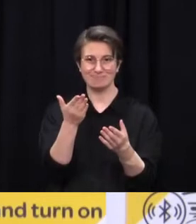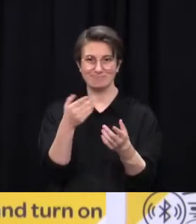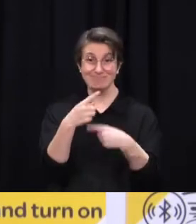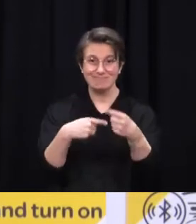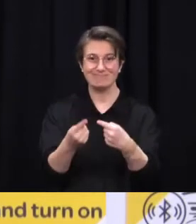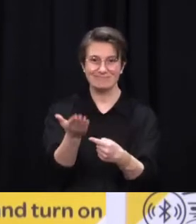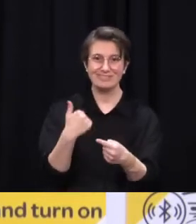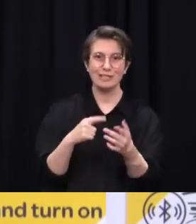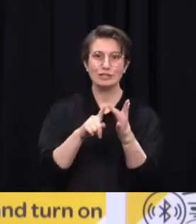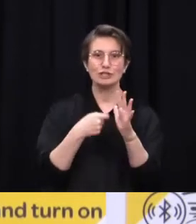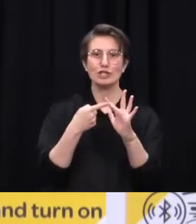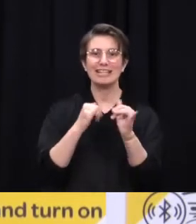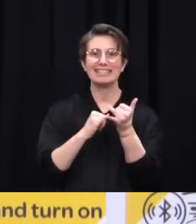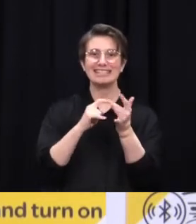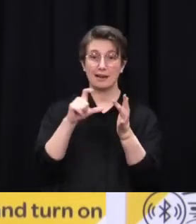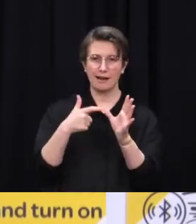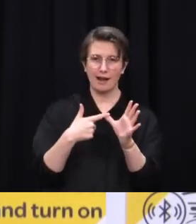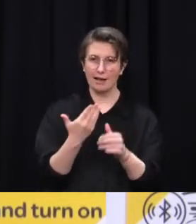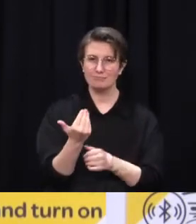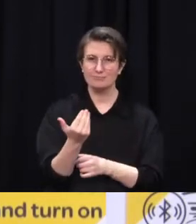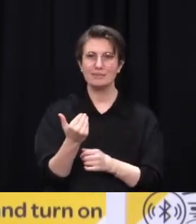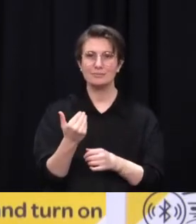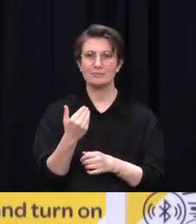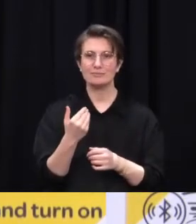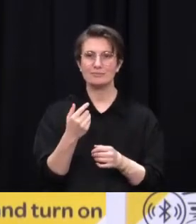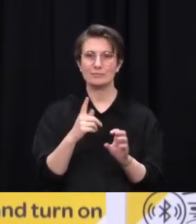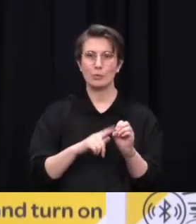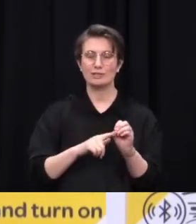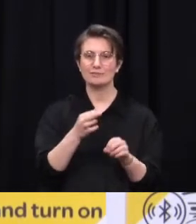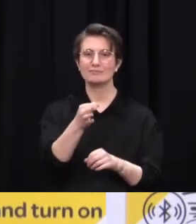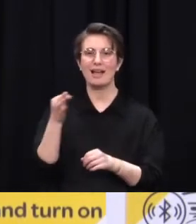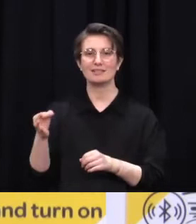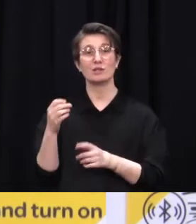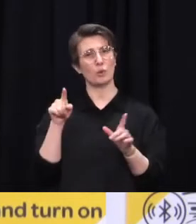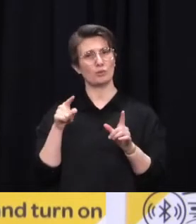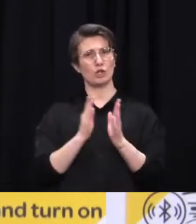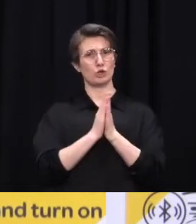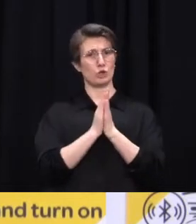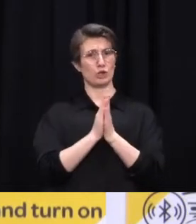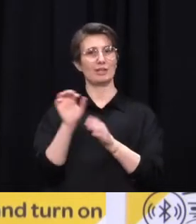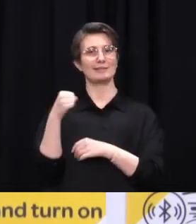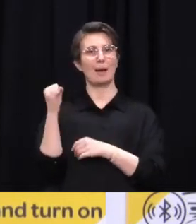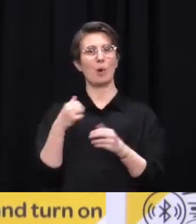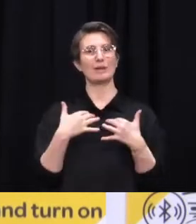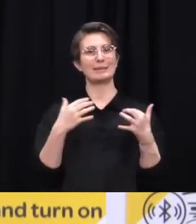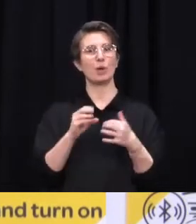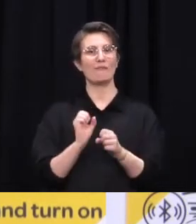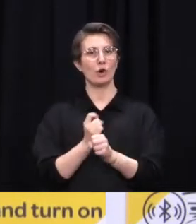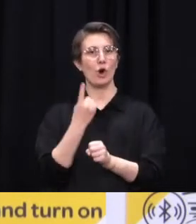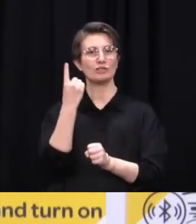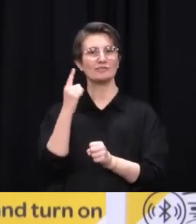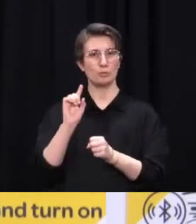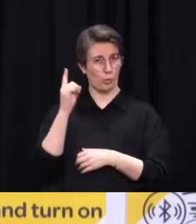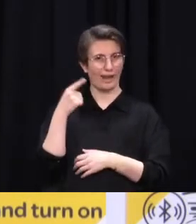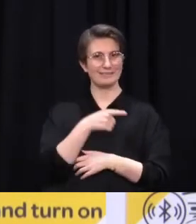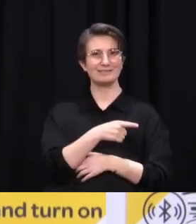So Samoan Assembly of God church service that you highlighted, how concerned should we be about that? Is there a possibility